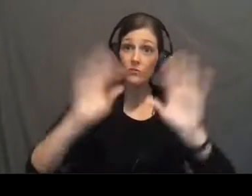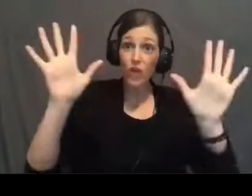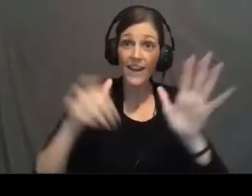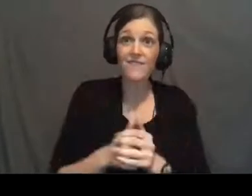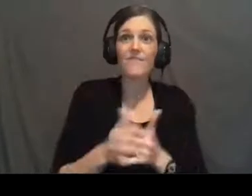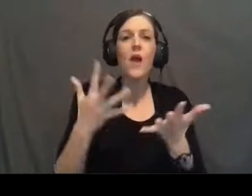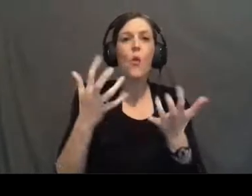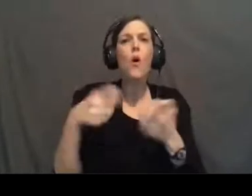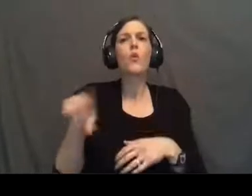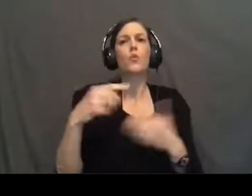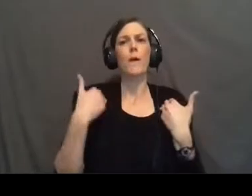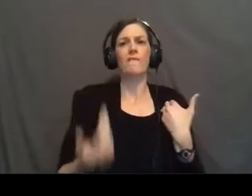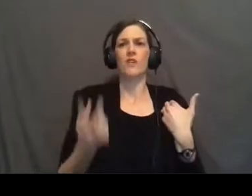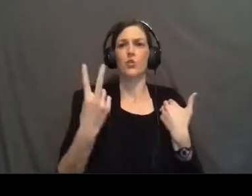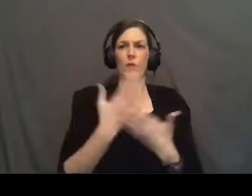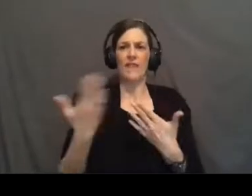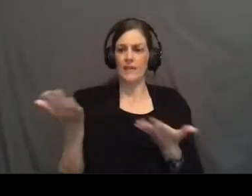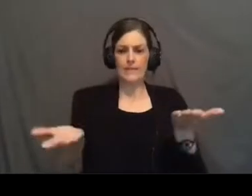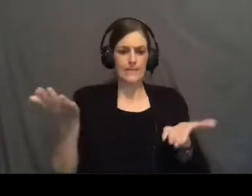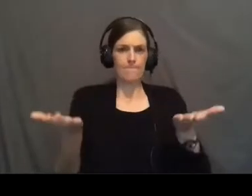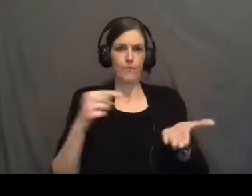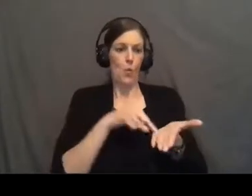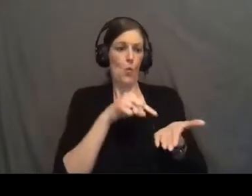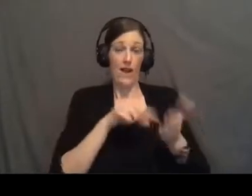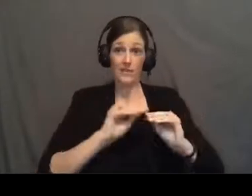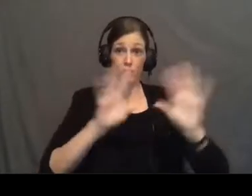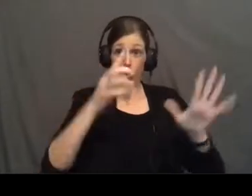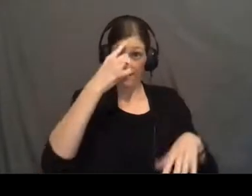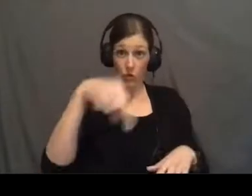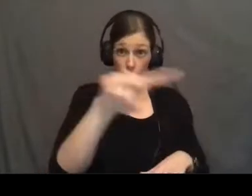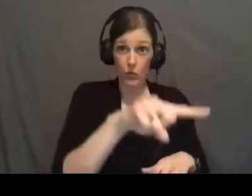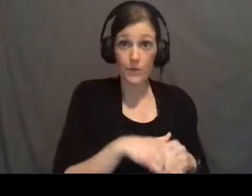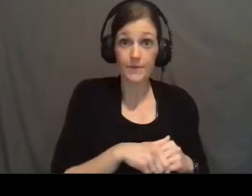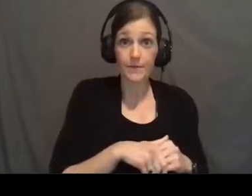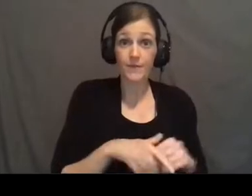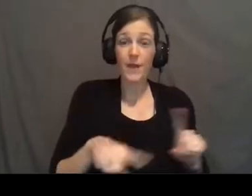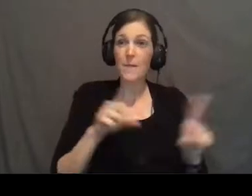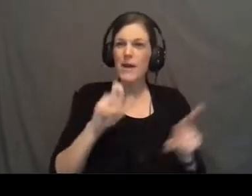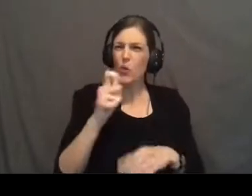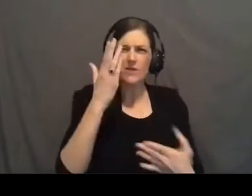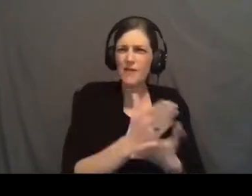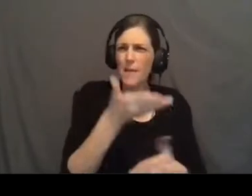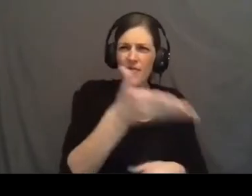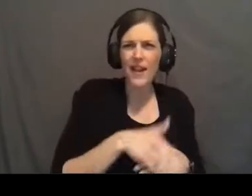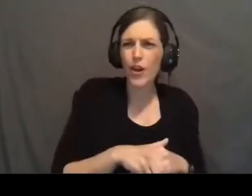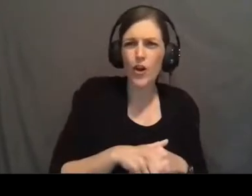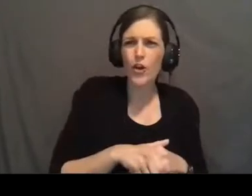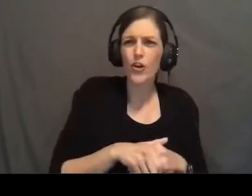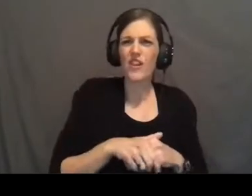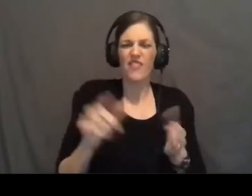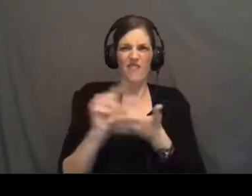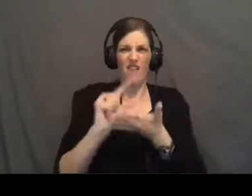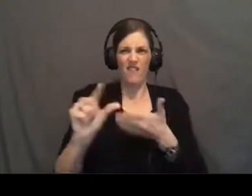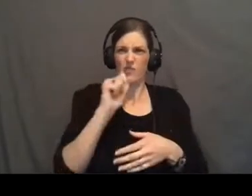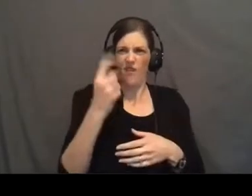you to hold two things here. One, it's bright for you. But don't just stop there. Because the gospel isn't